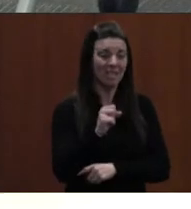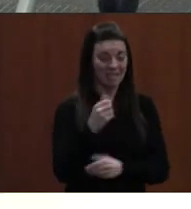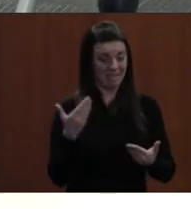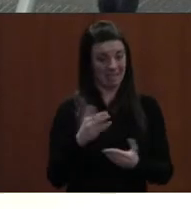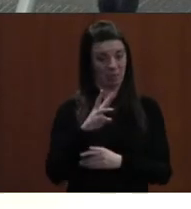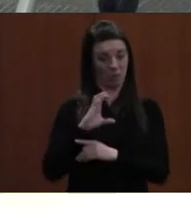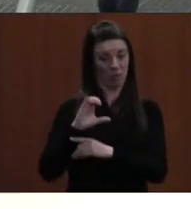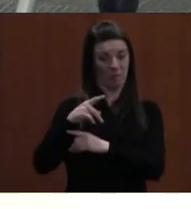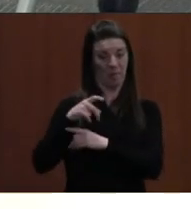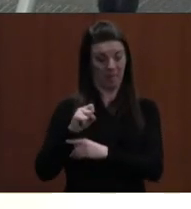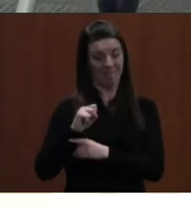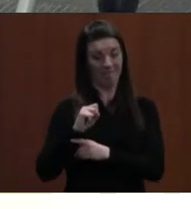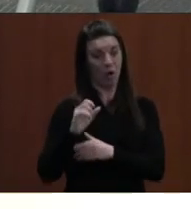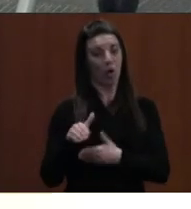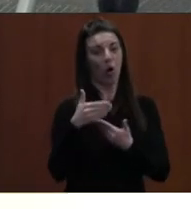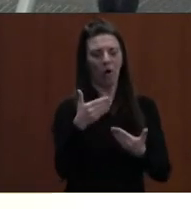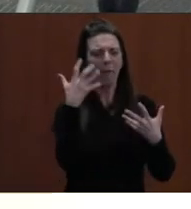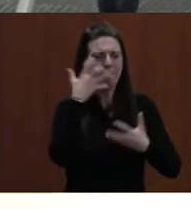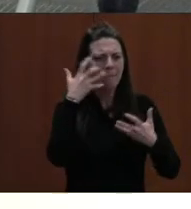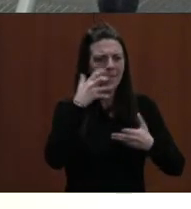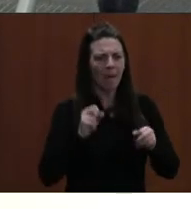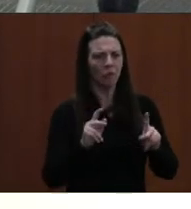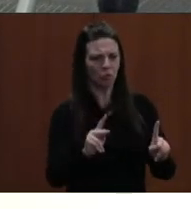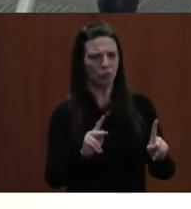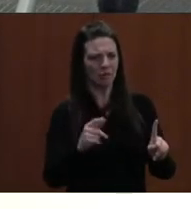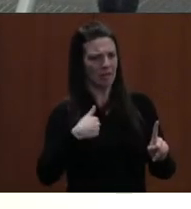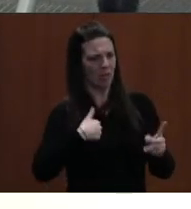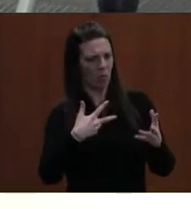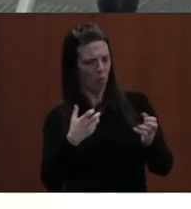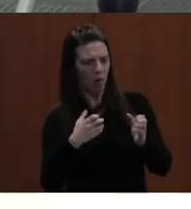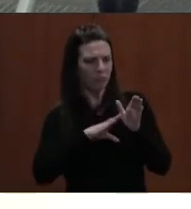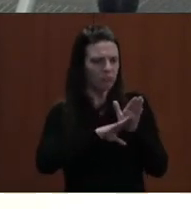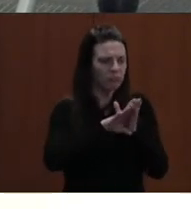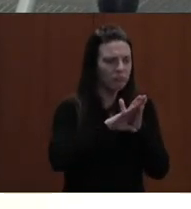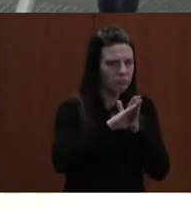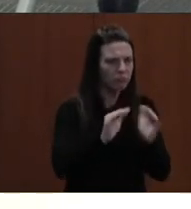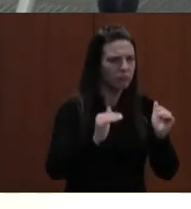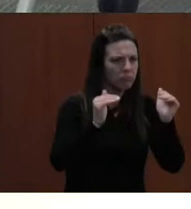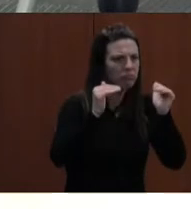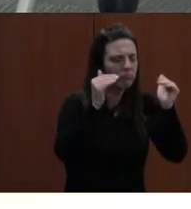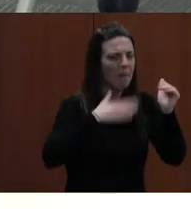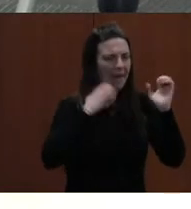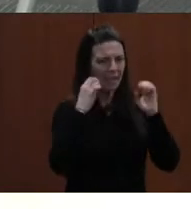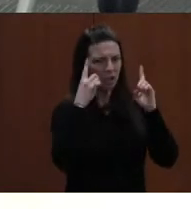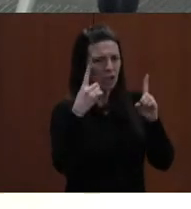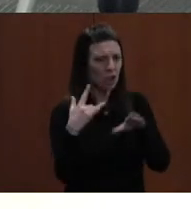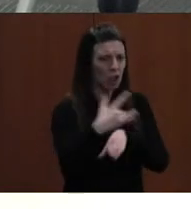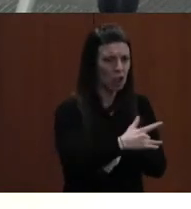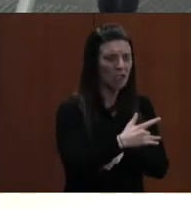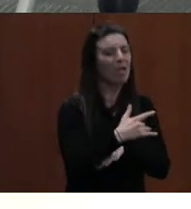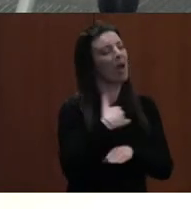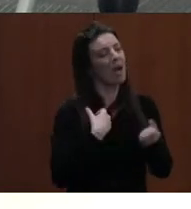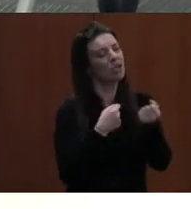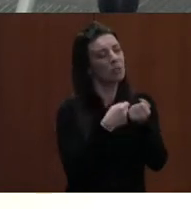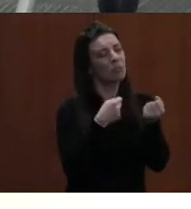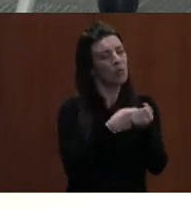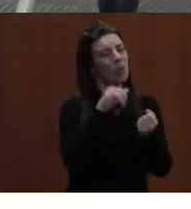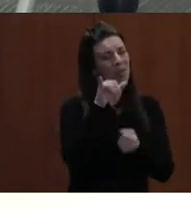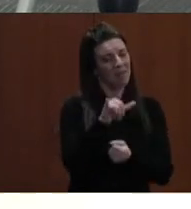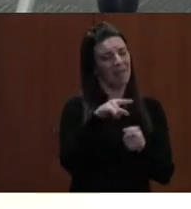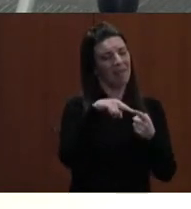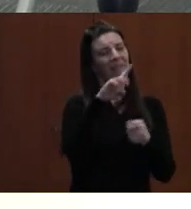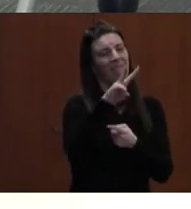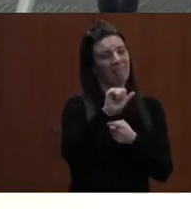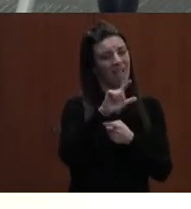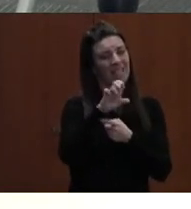such an amazing opportunity for me to start furthering my education so early. I do support the continuation of valedictorian and salutatorian